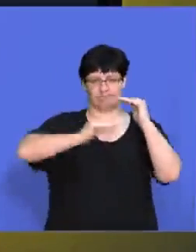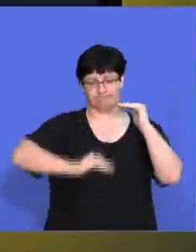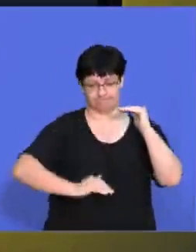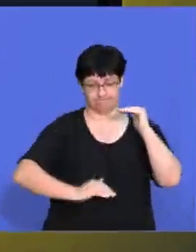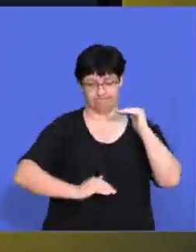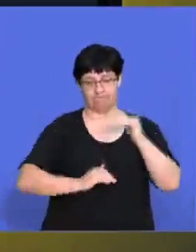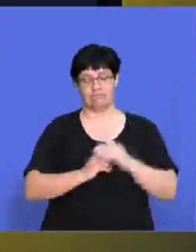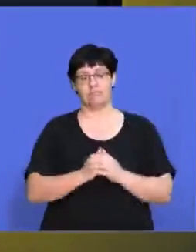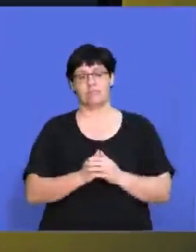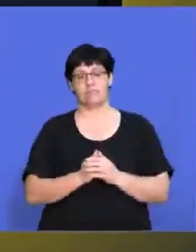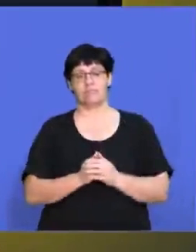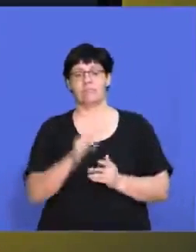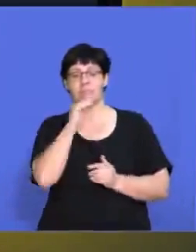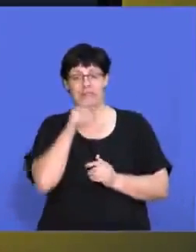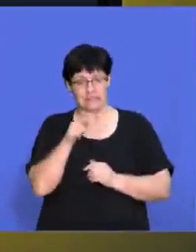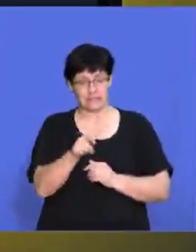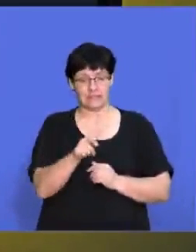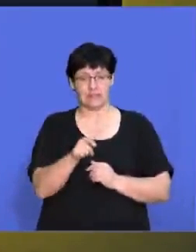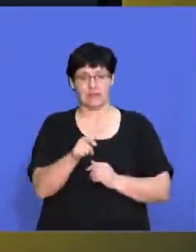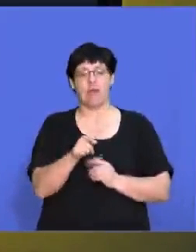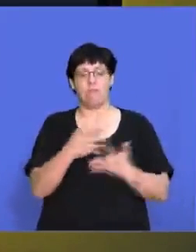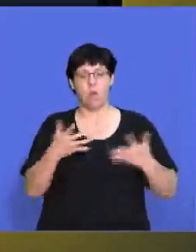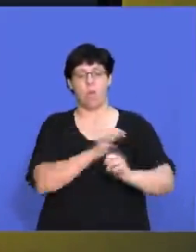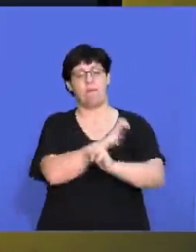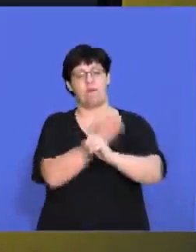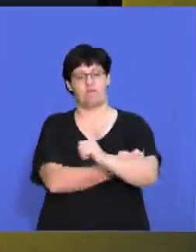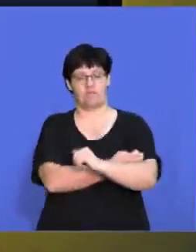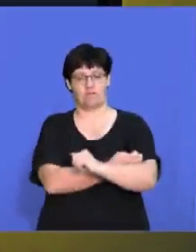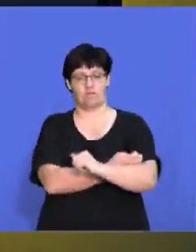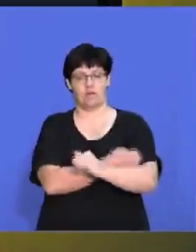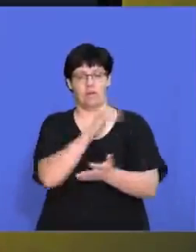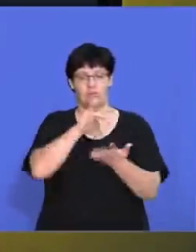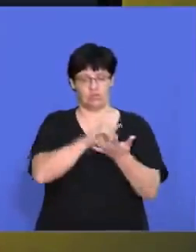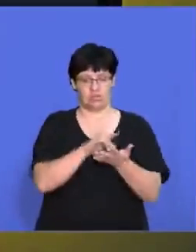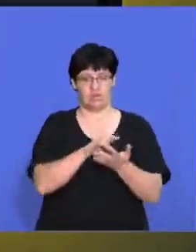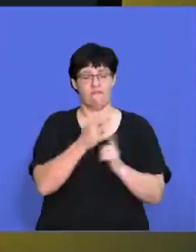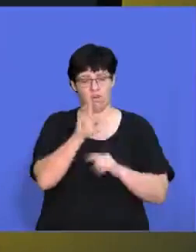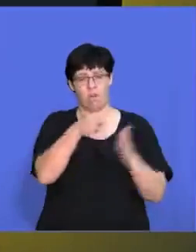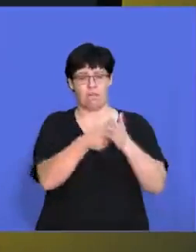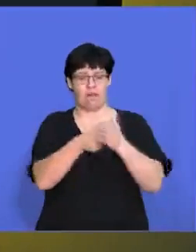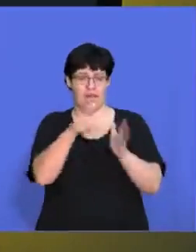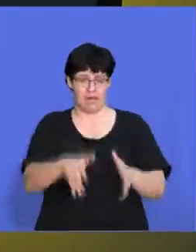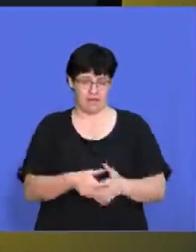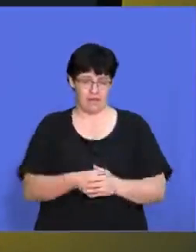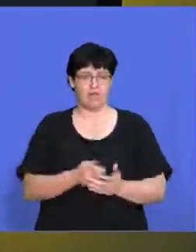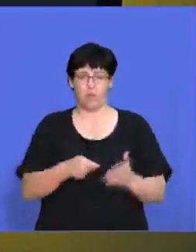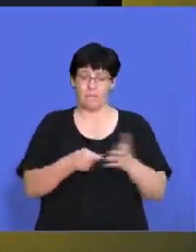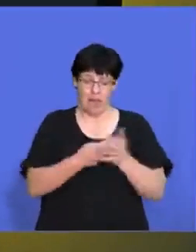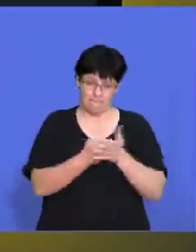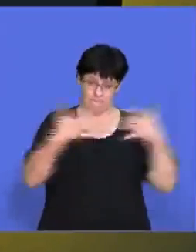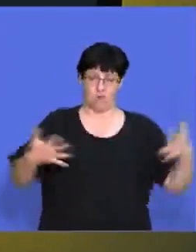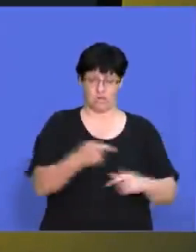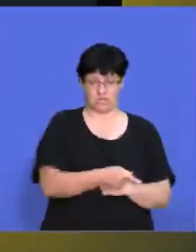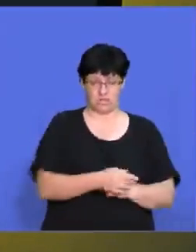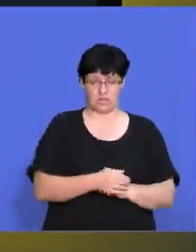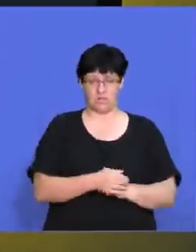be a powerful position for the buyers if you're buying in bulk. So if we had